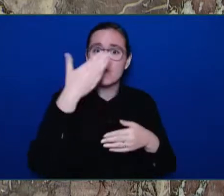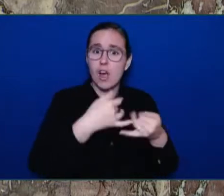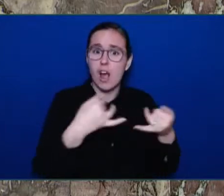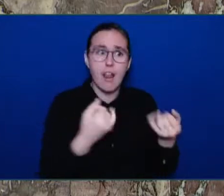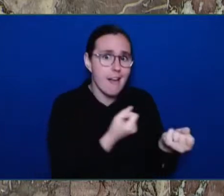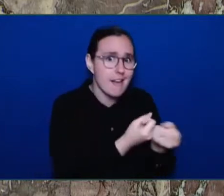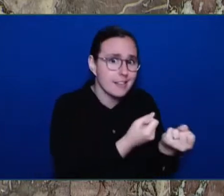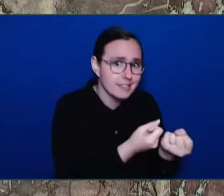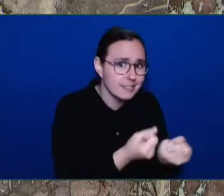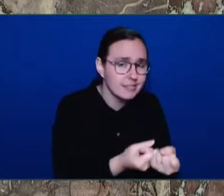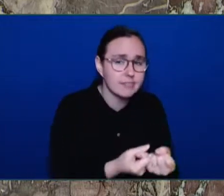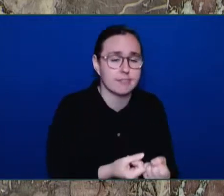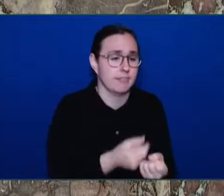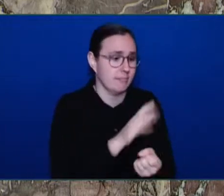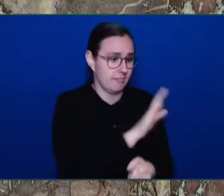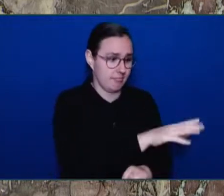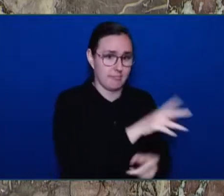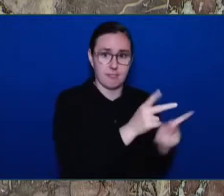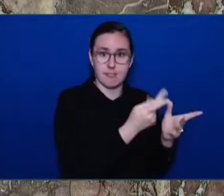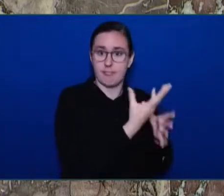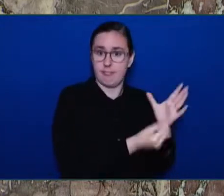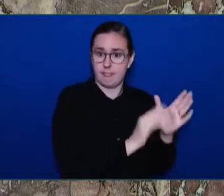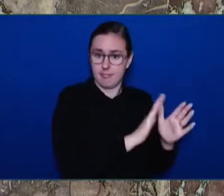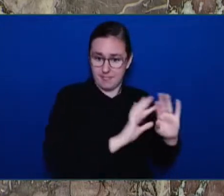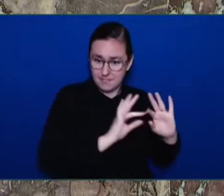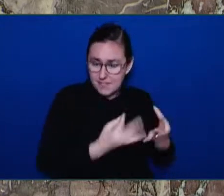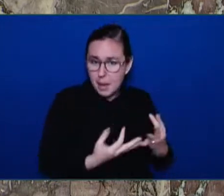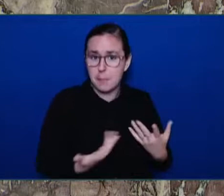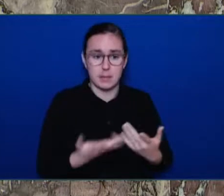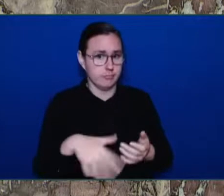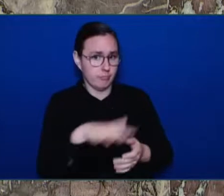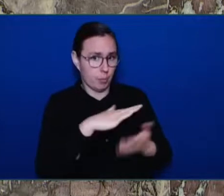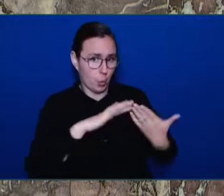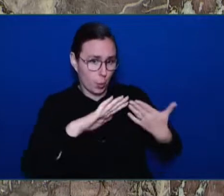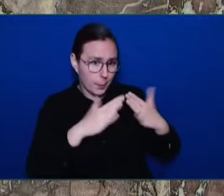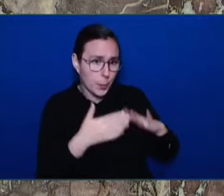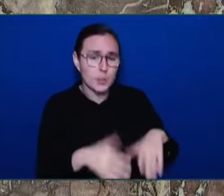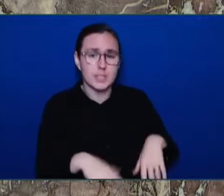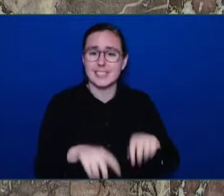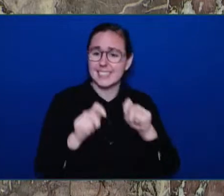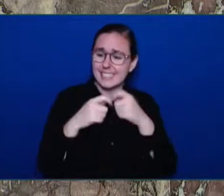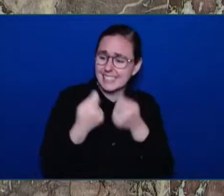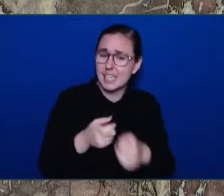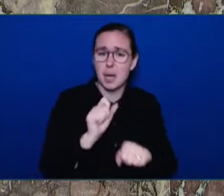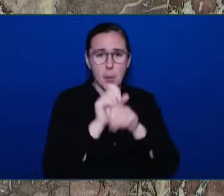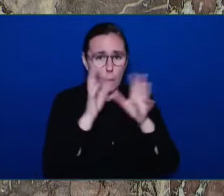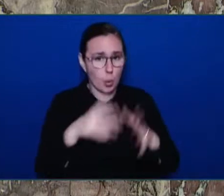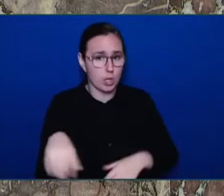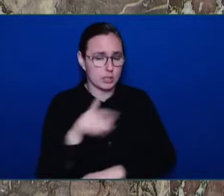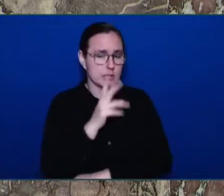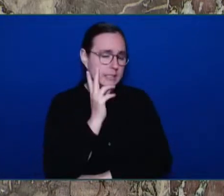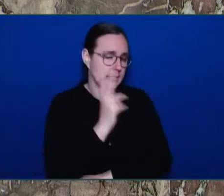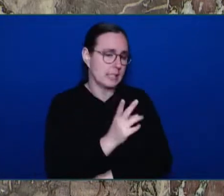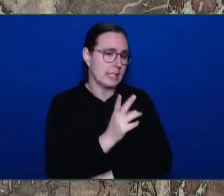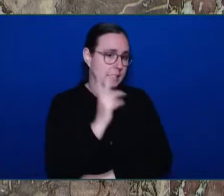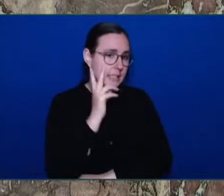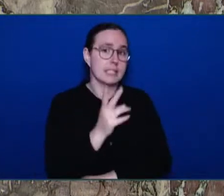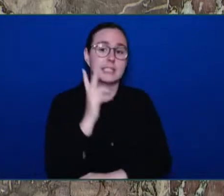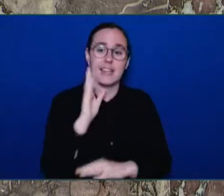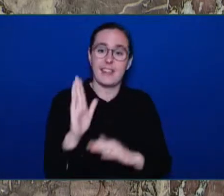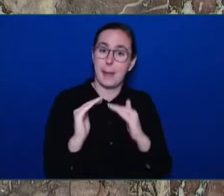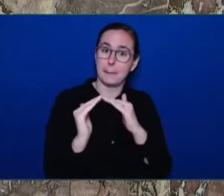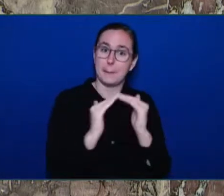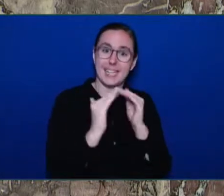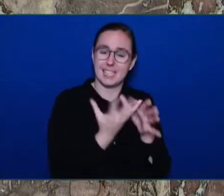lost, team members, co-workers, peers, those voices all inform every day